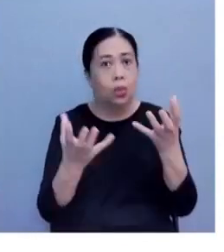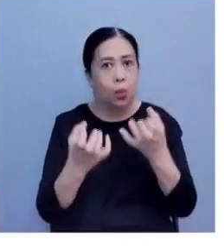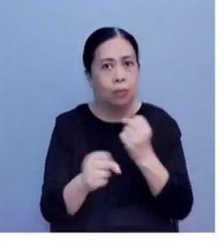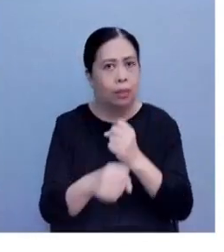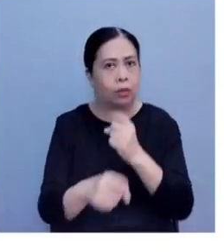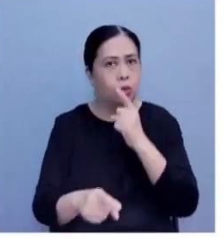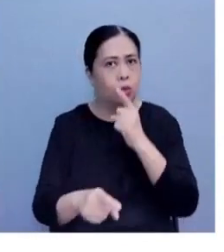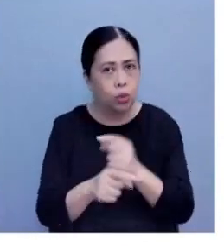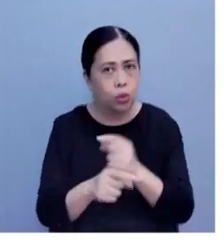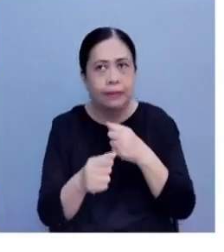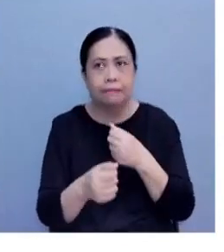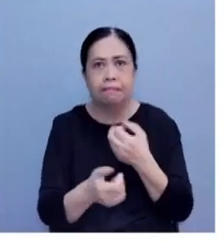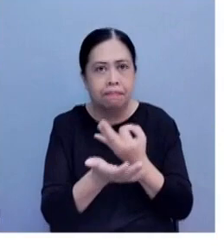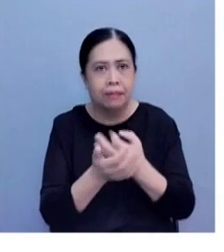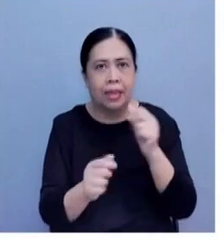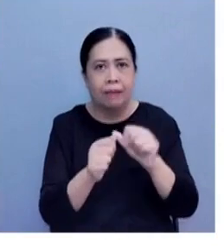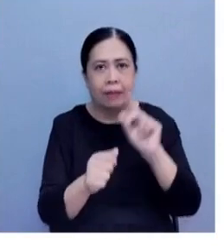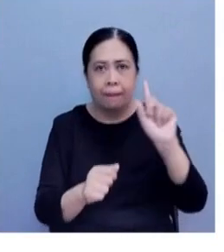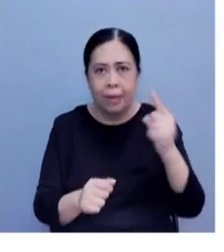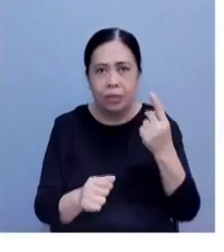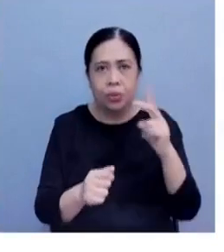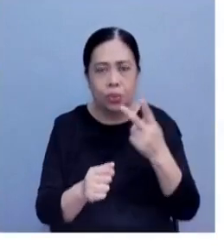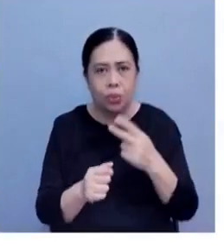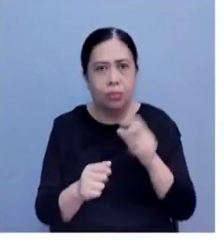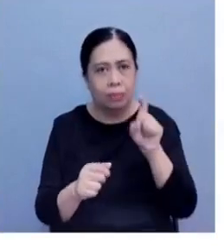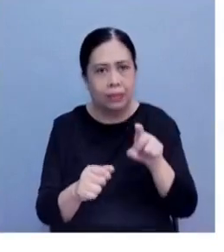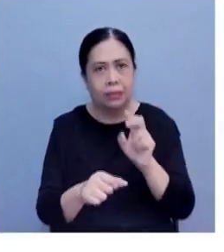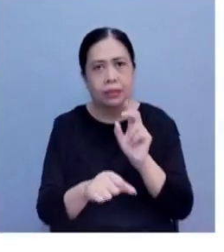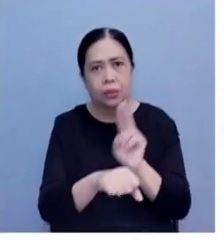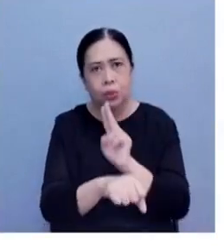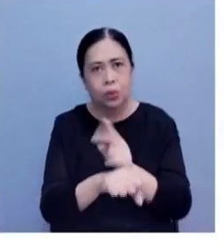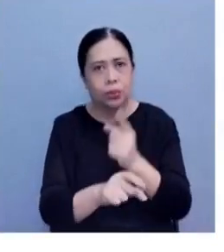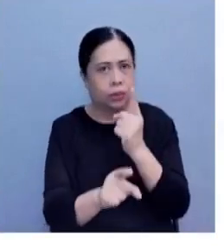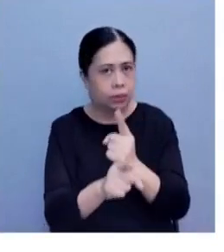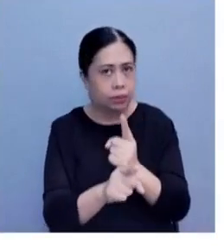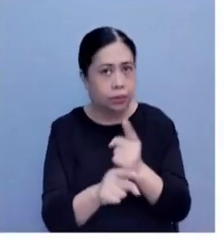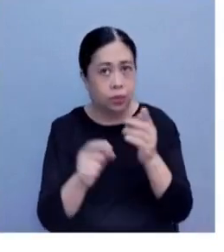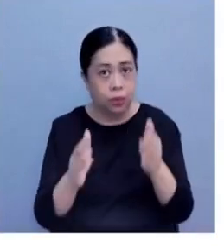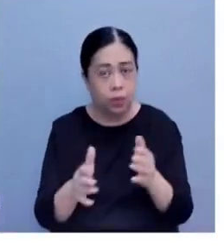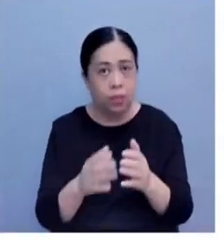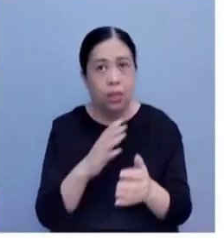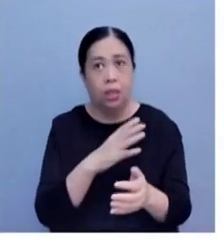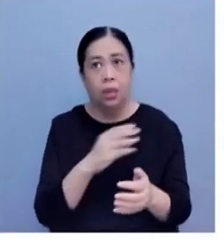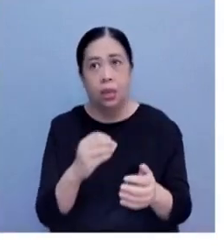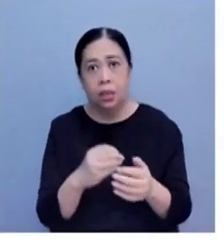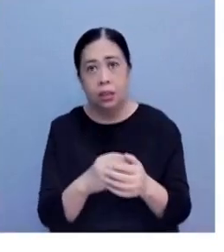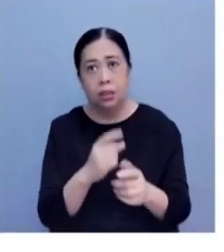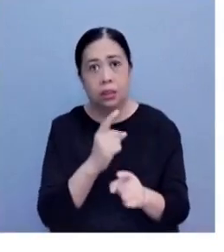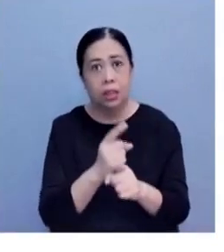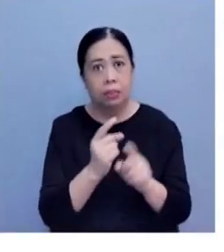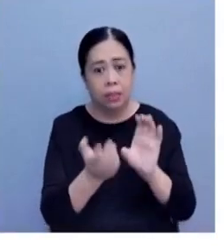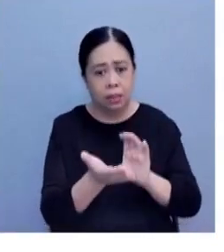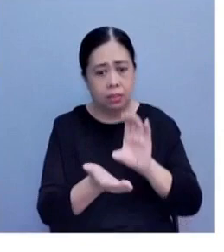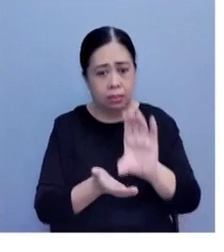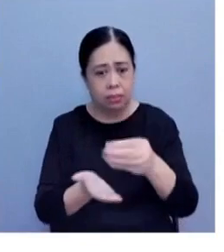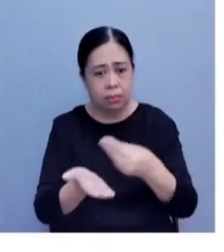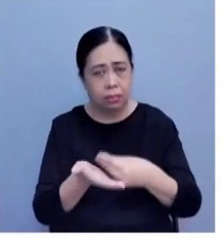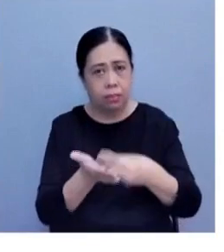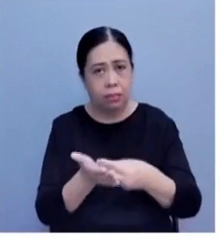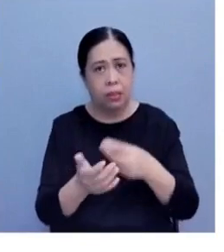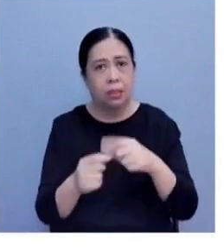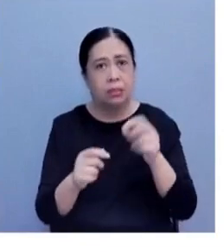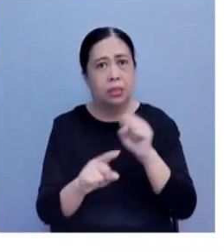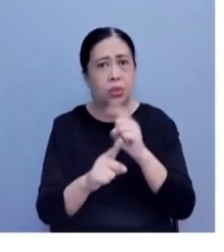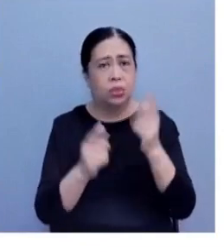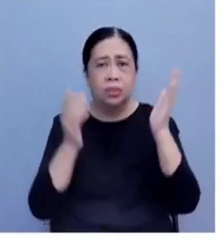peso that's well spent. And ang mga dapat podohan naman, especially social